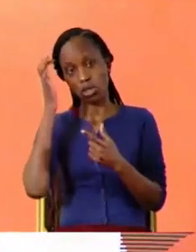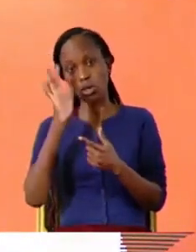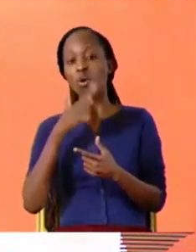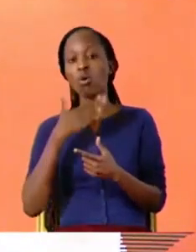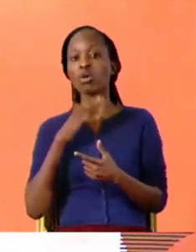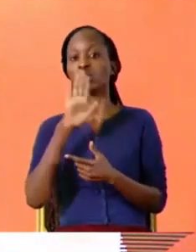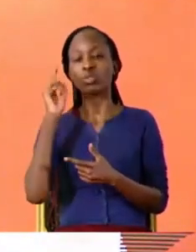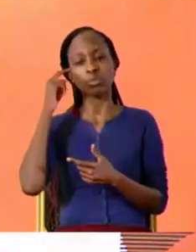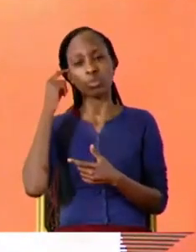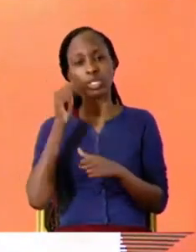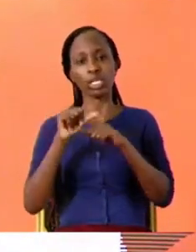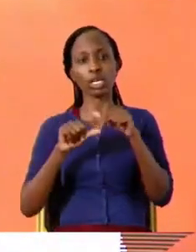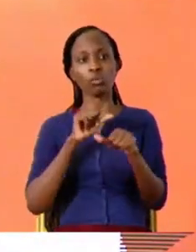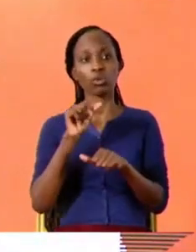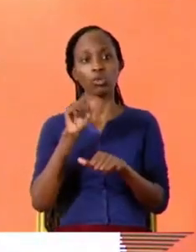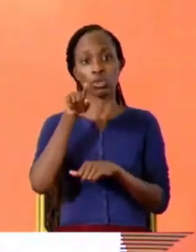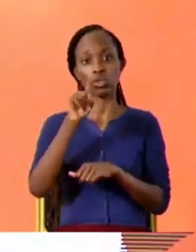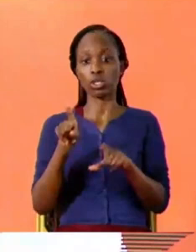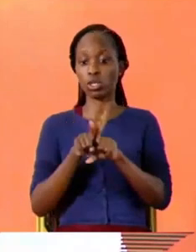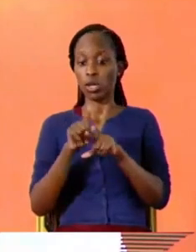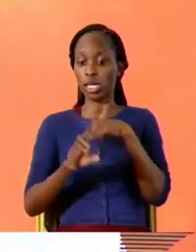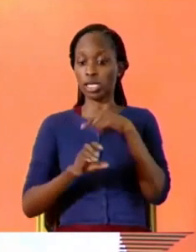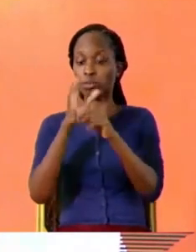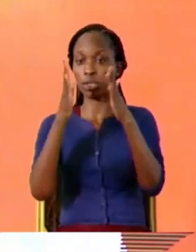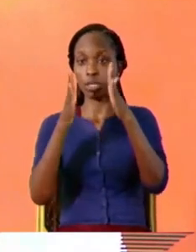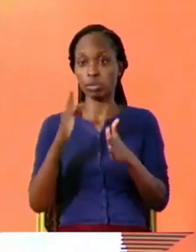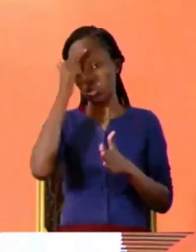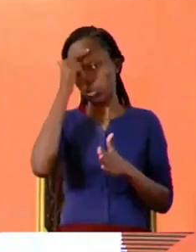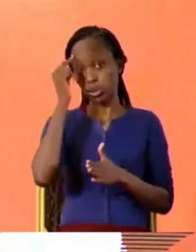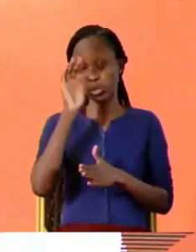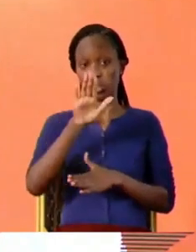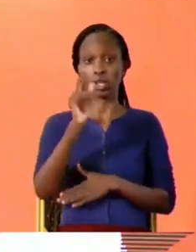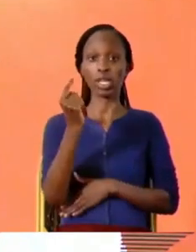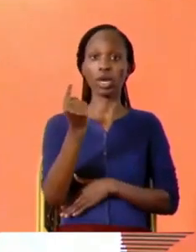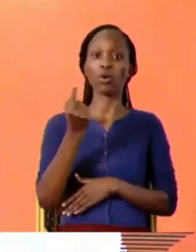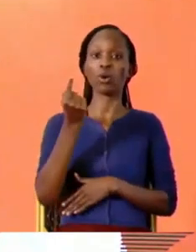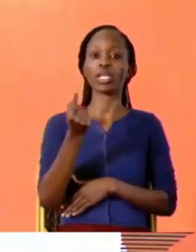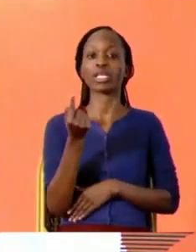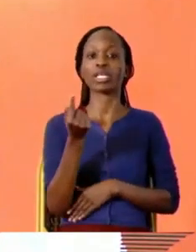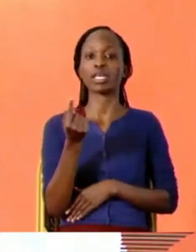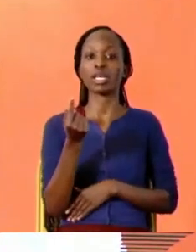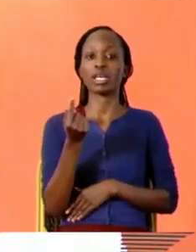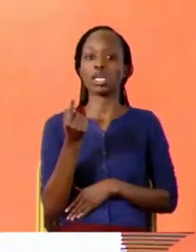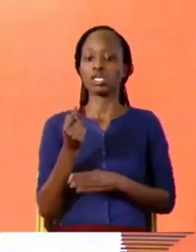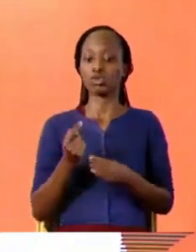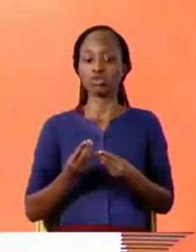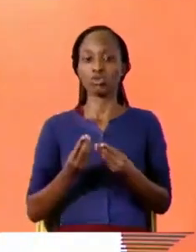about you as a media practitioner because you are the only remedy